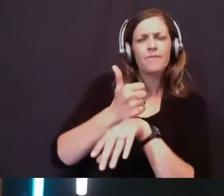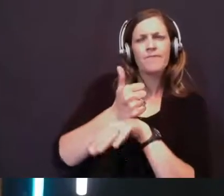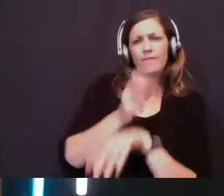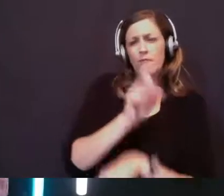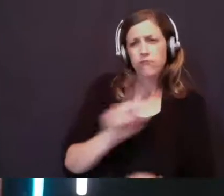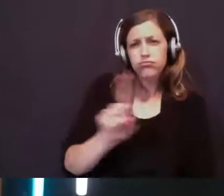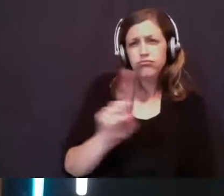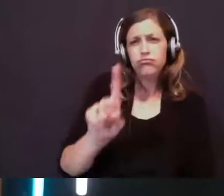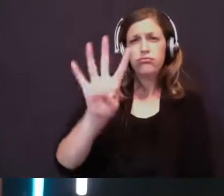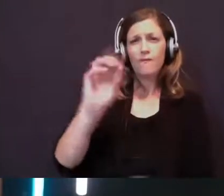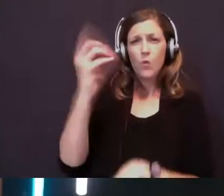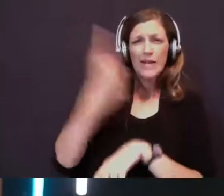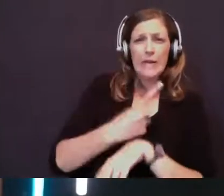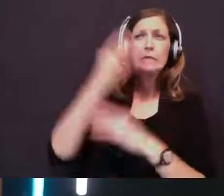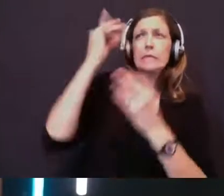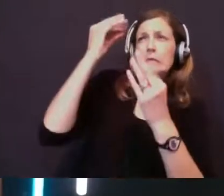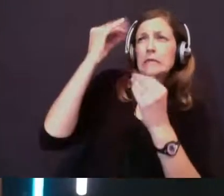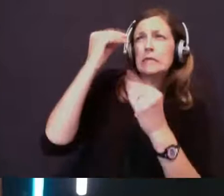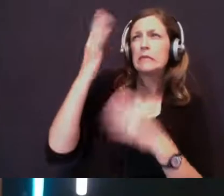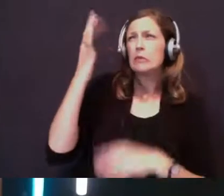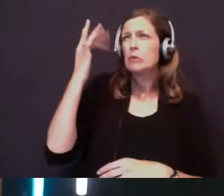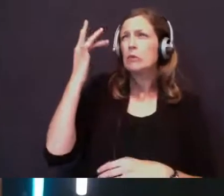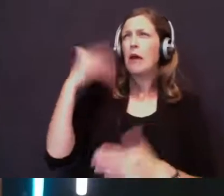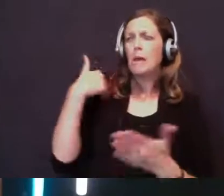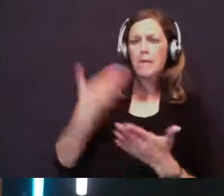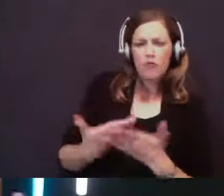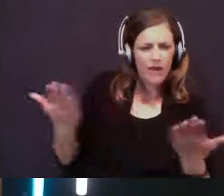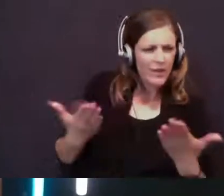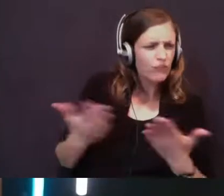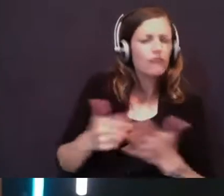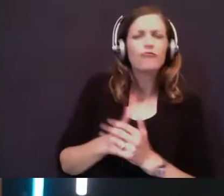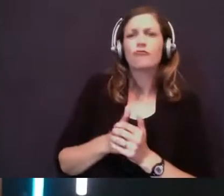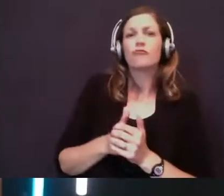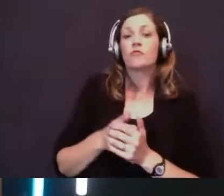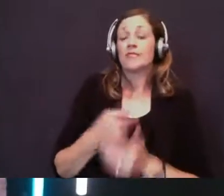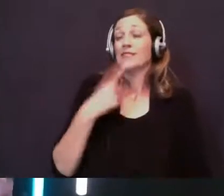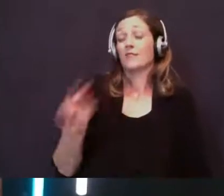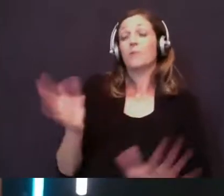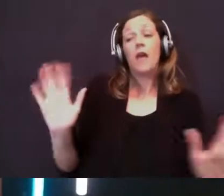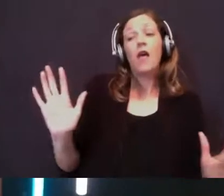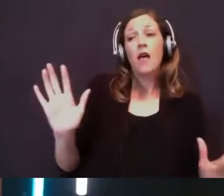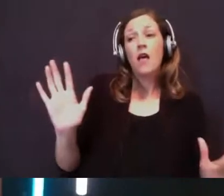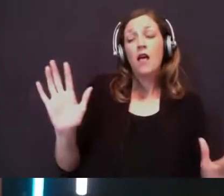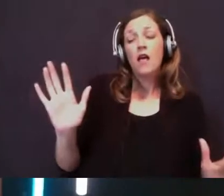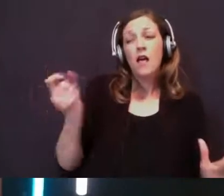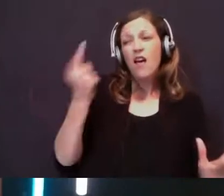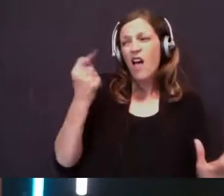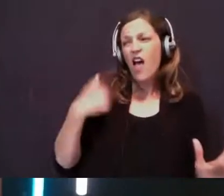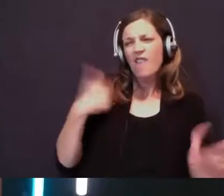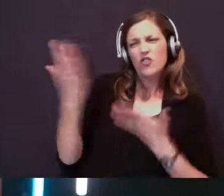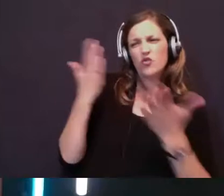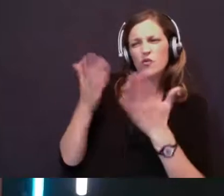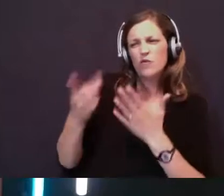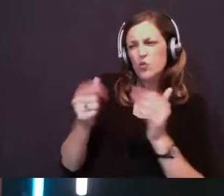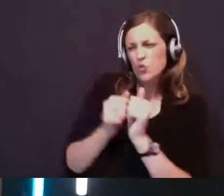wilderness thinking over what had brought him to this place. And he tells God, hey God, I've served you with all that I've